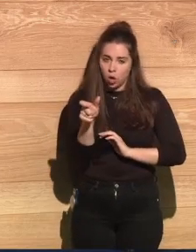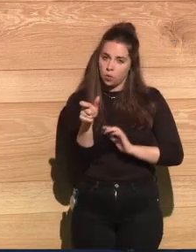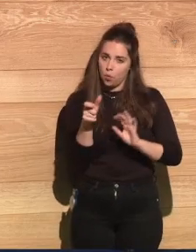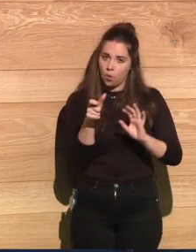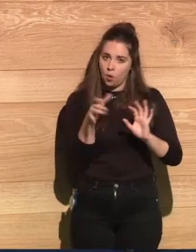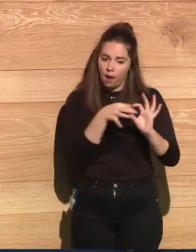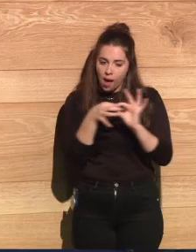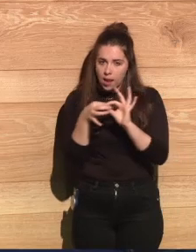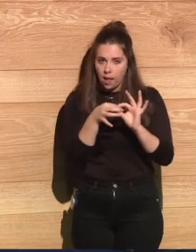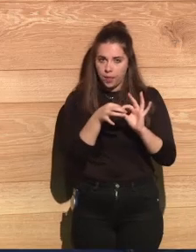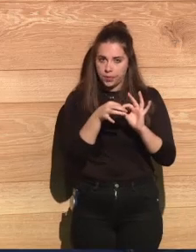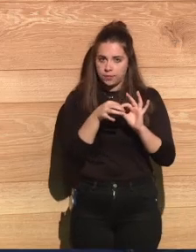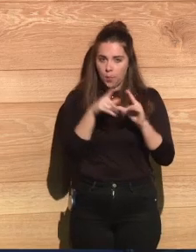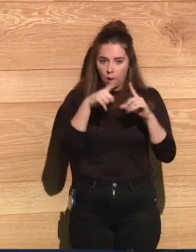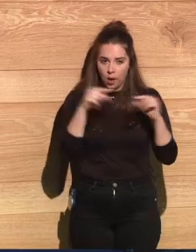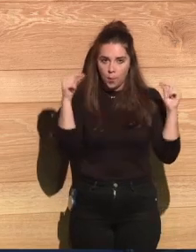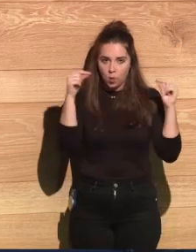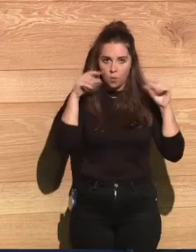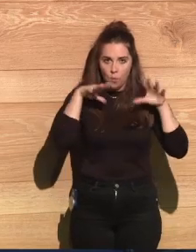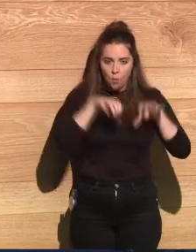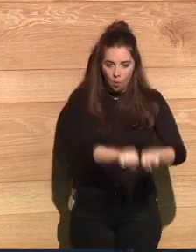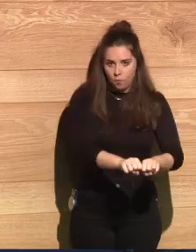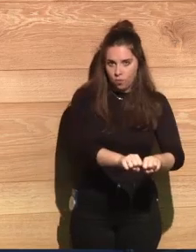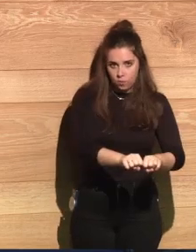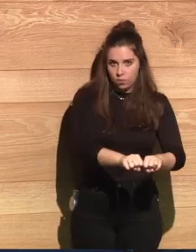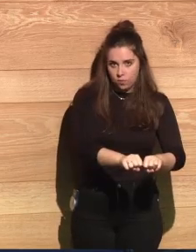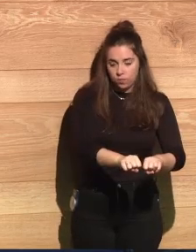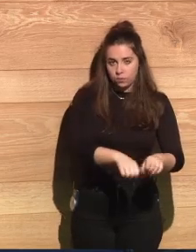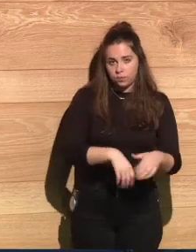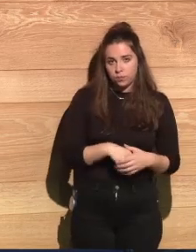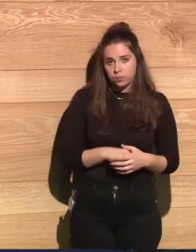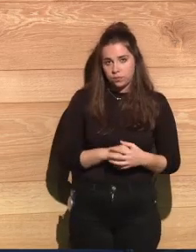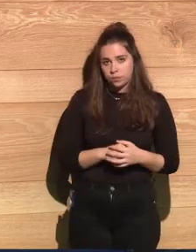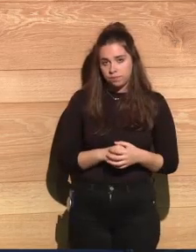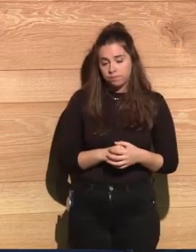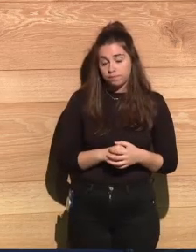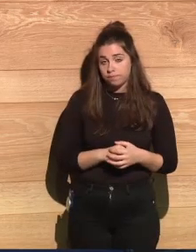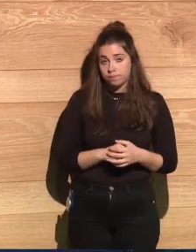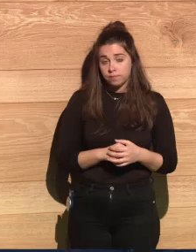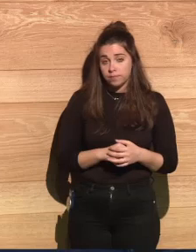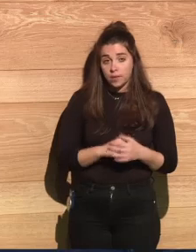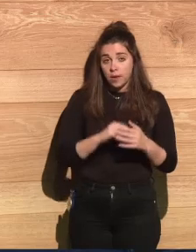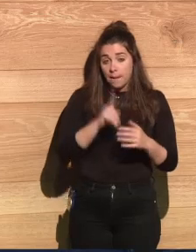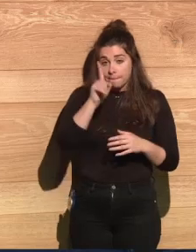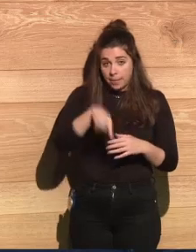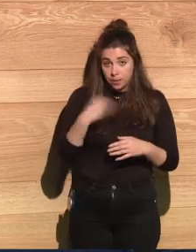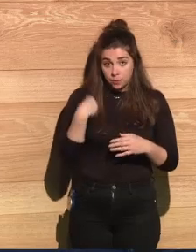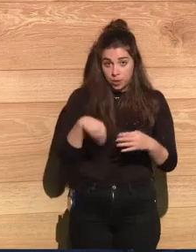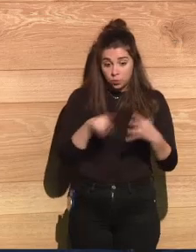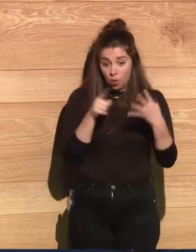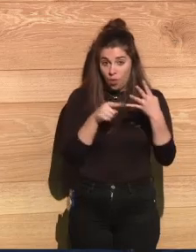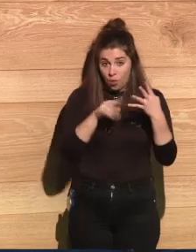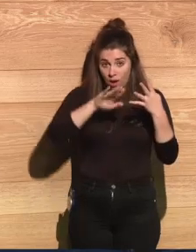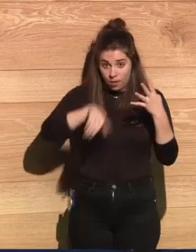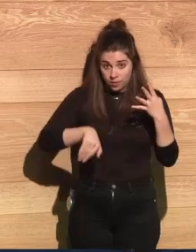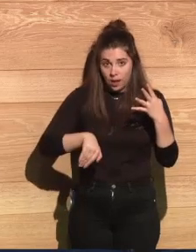toward the end of that month. So early on in September, they